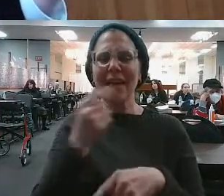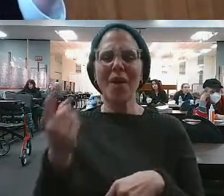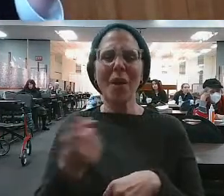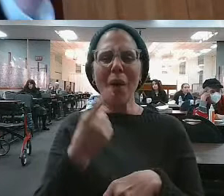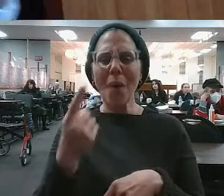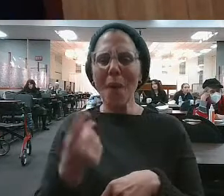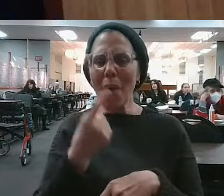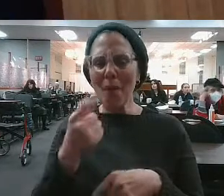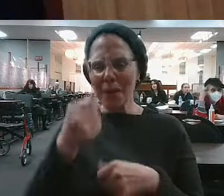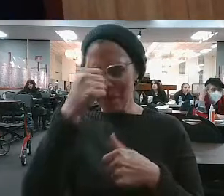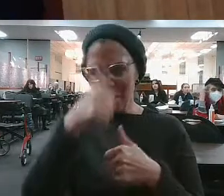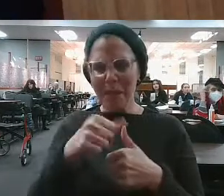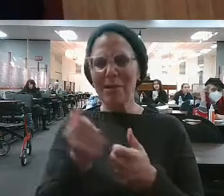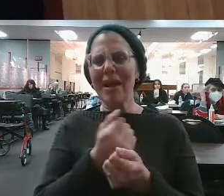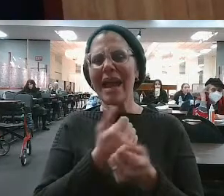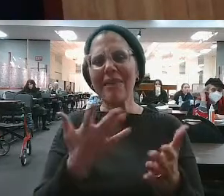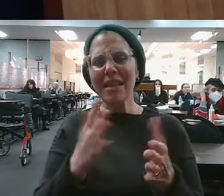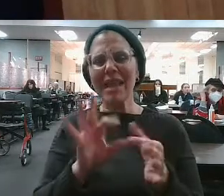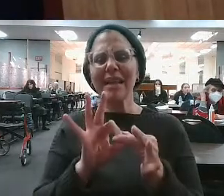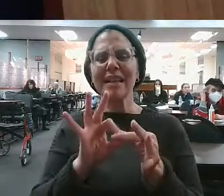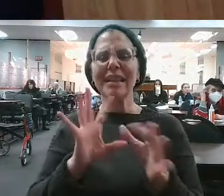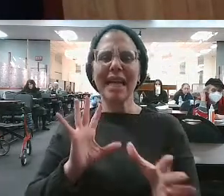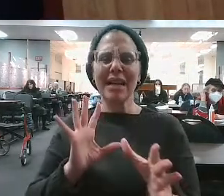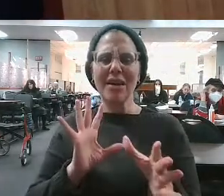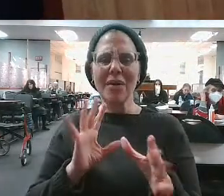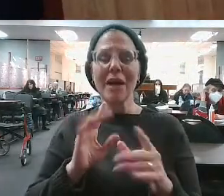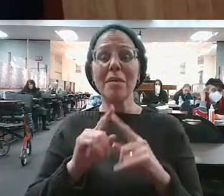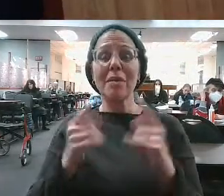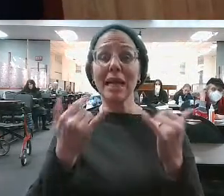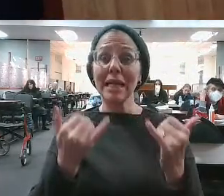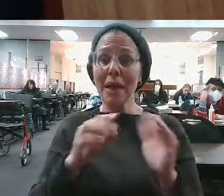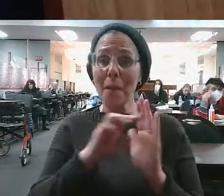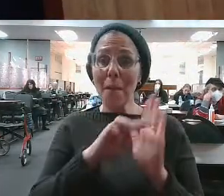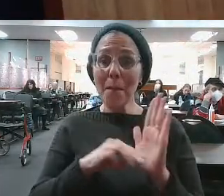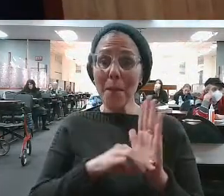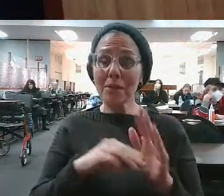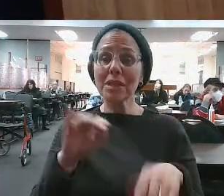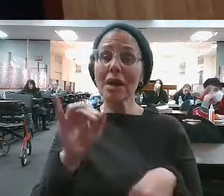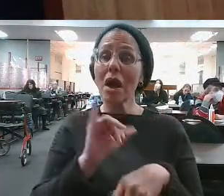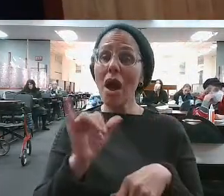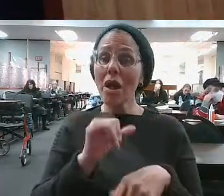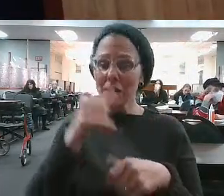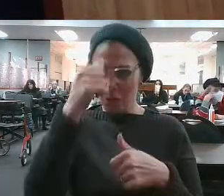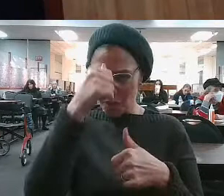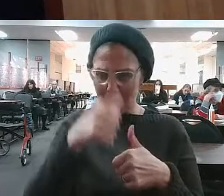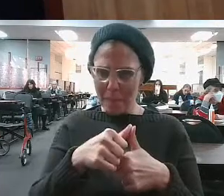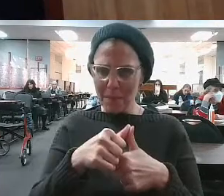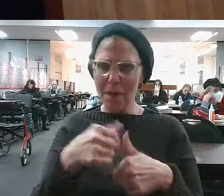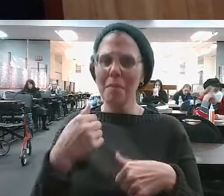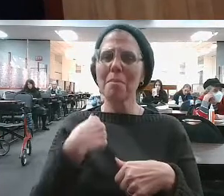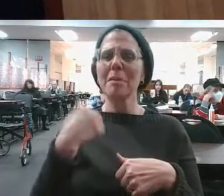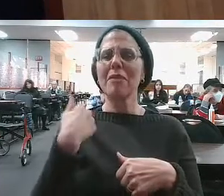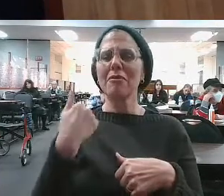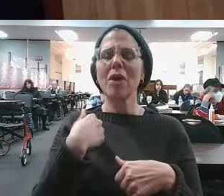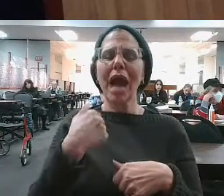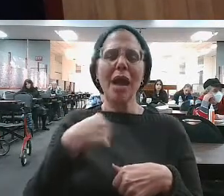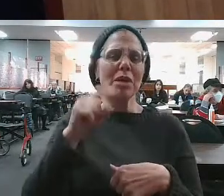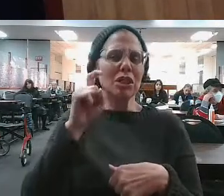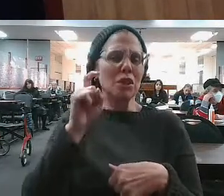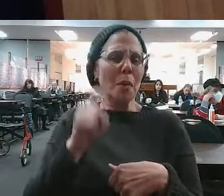of the life baggage. It's interesting to note, even Moshe Rabbeinu has baggage. What's Moshe Rabbeinu's baggage? Moshe was supposed to be the Kohen Gadol.